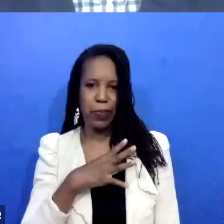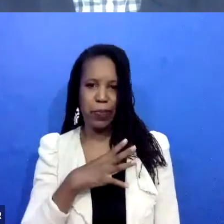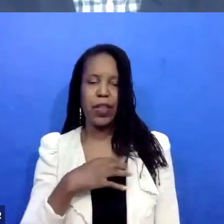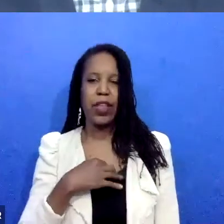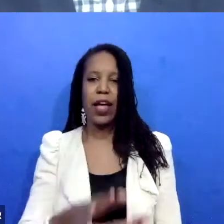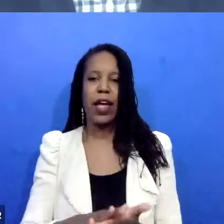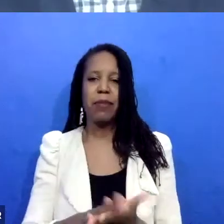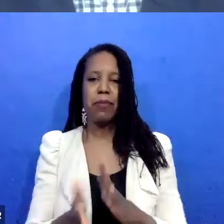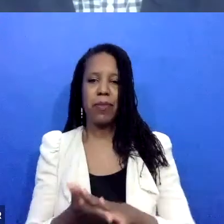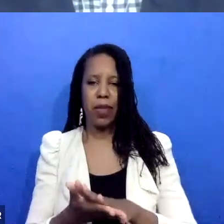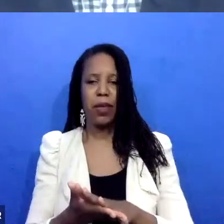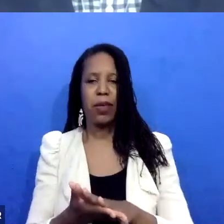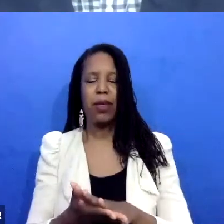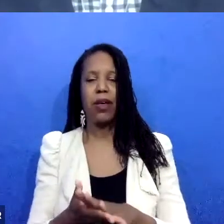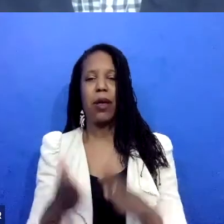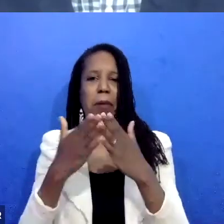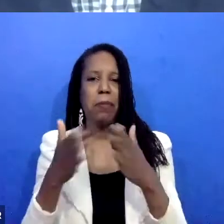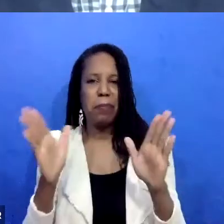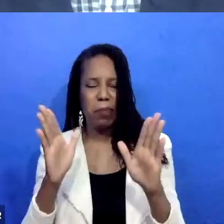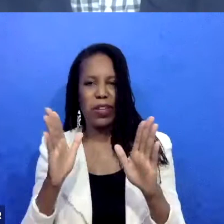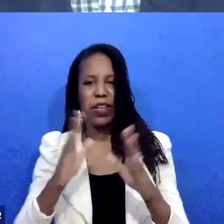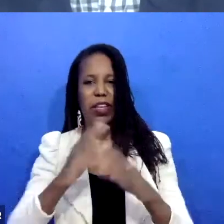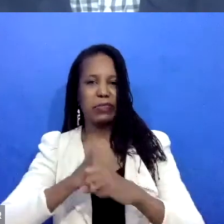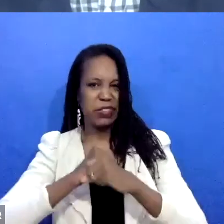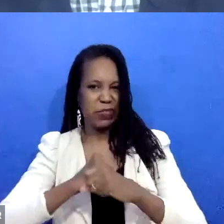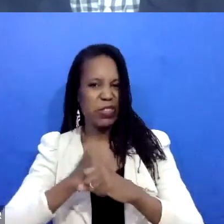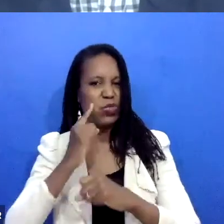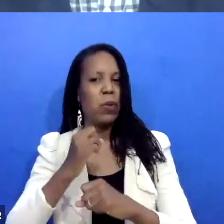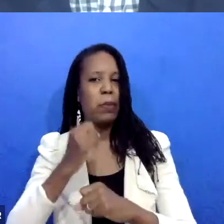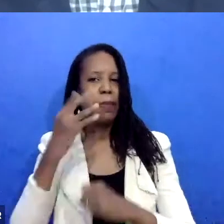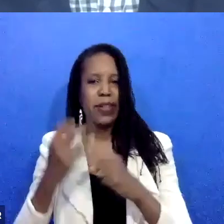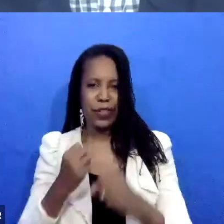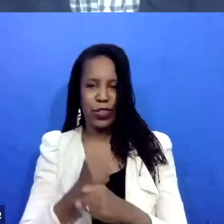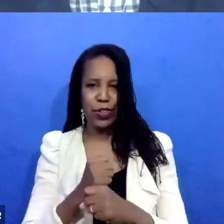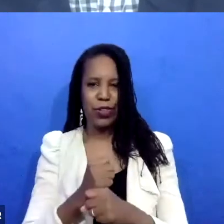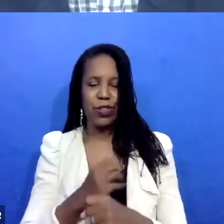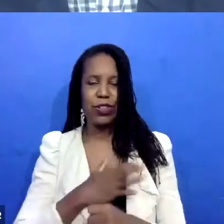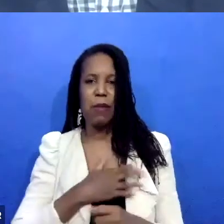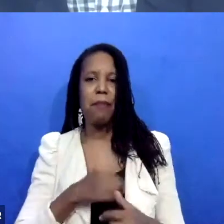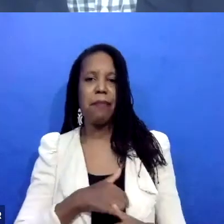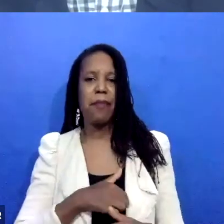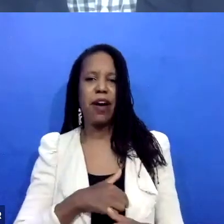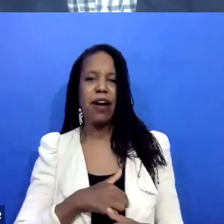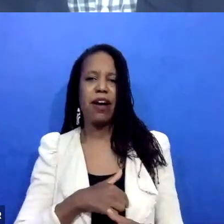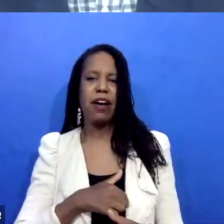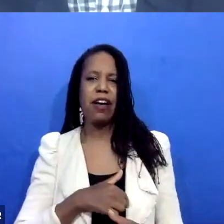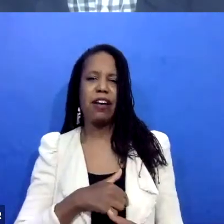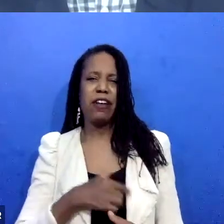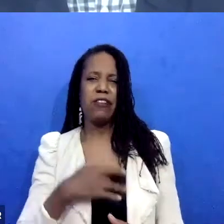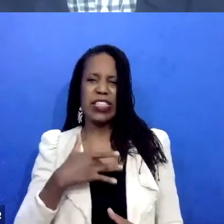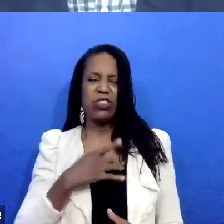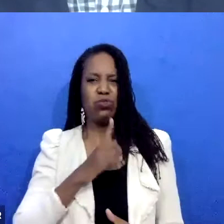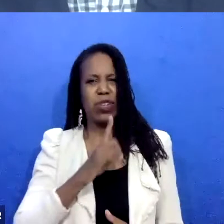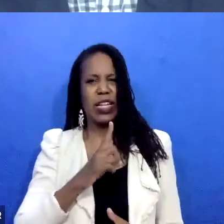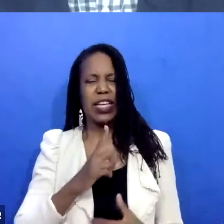found that my heart really was torn in that I found that the system was not beneficial really to